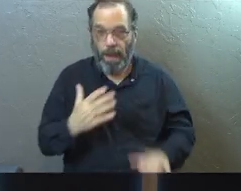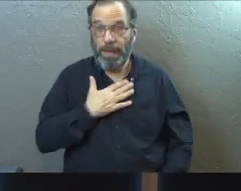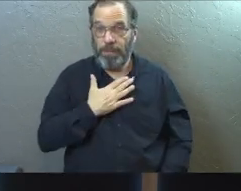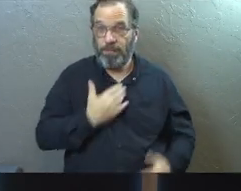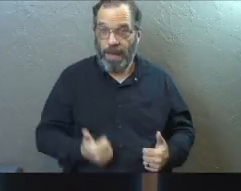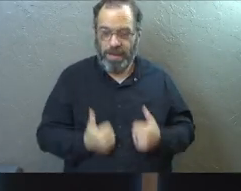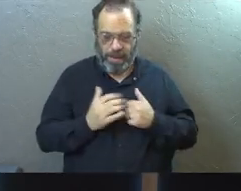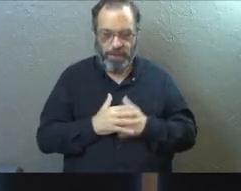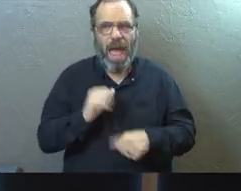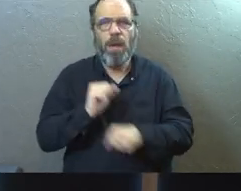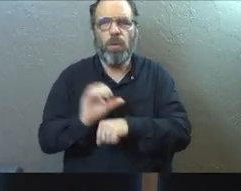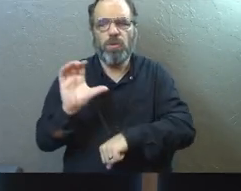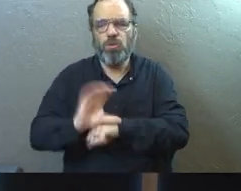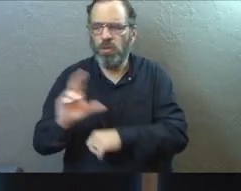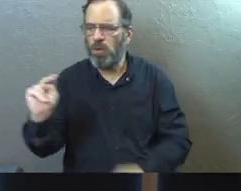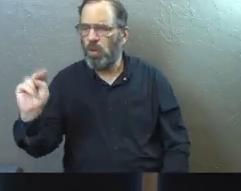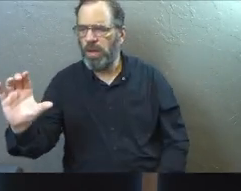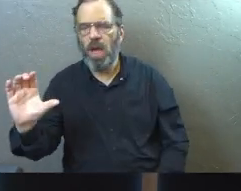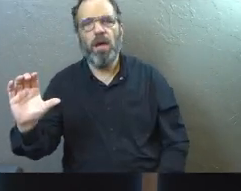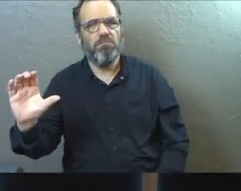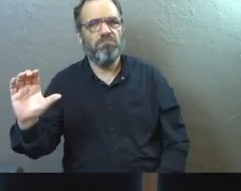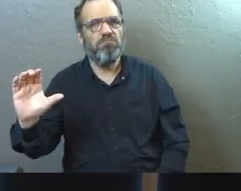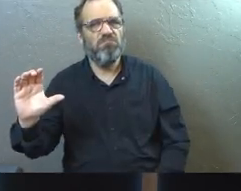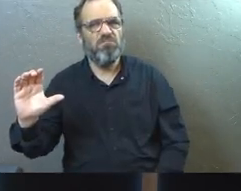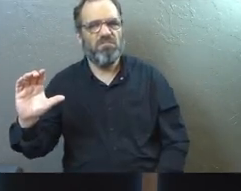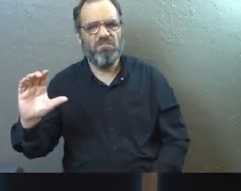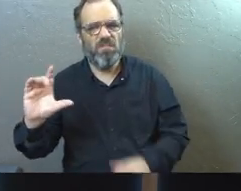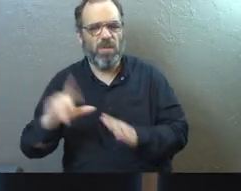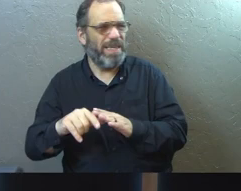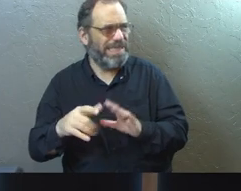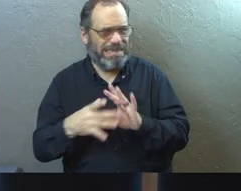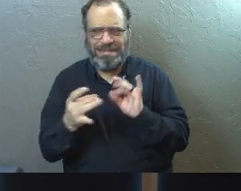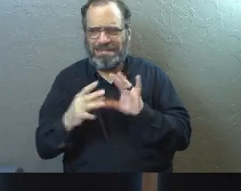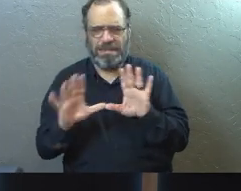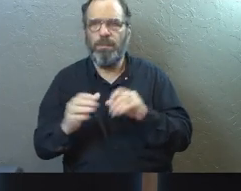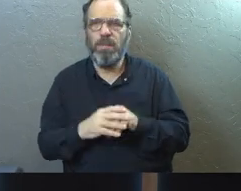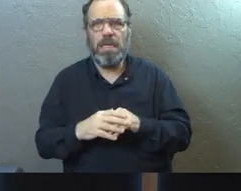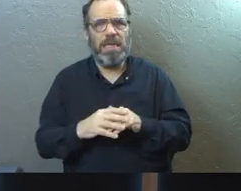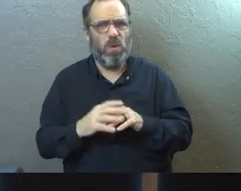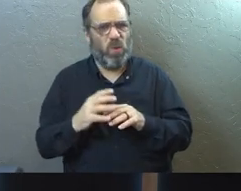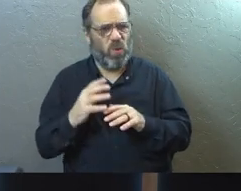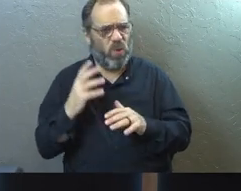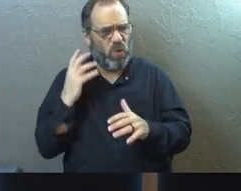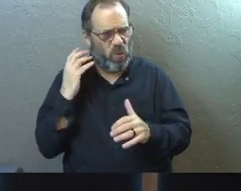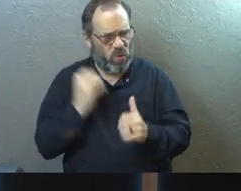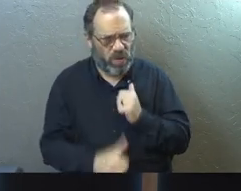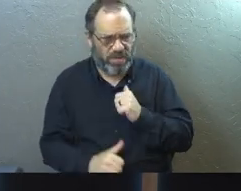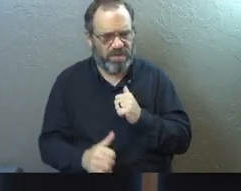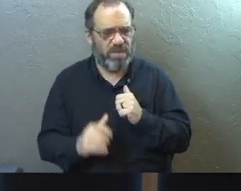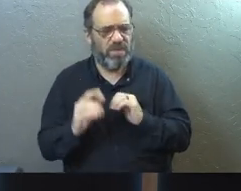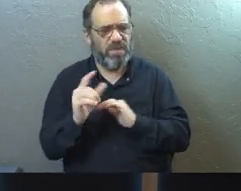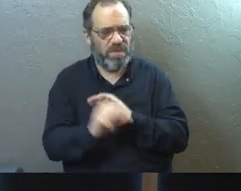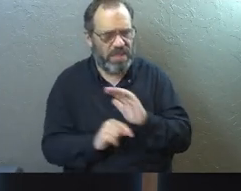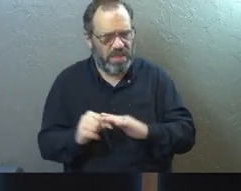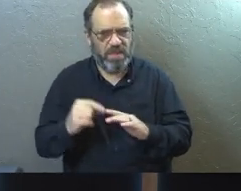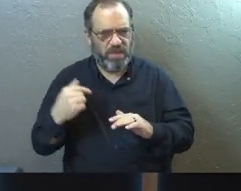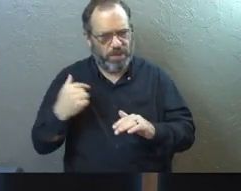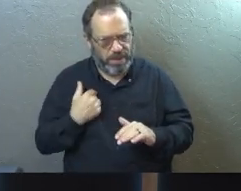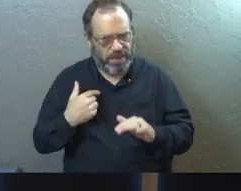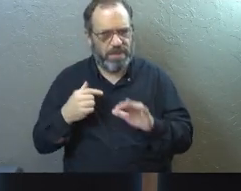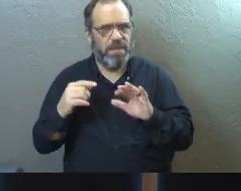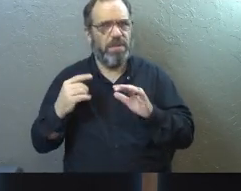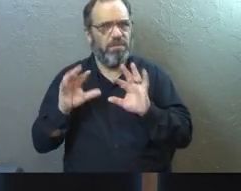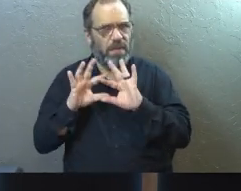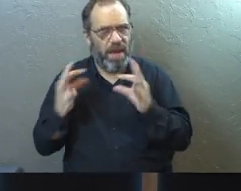I worked at a church in North Carolina for a little while. And without getting into too many details, it was a rough season of life for me and my family.